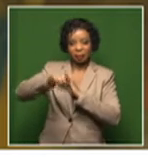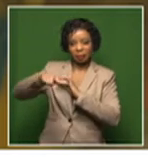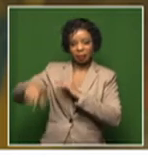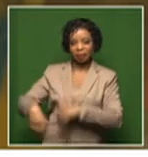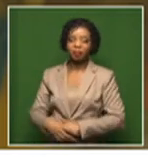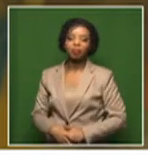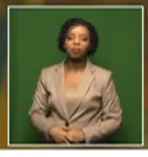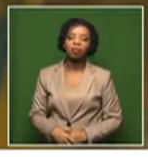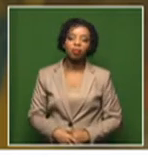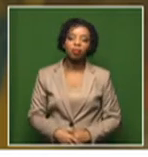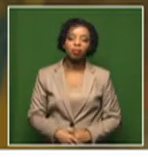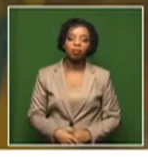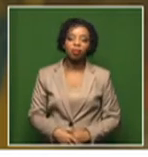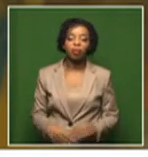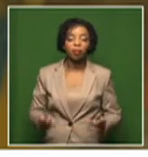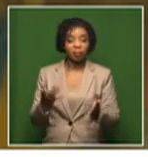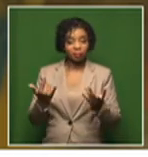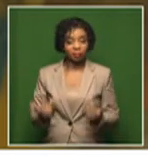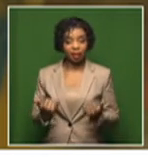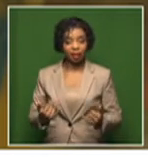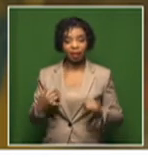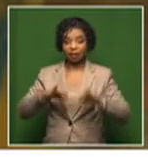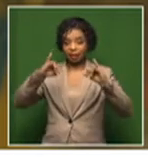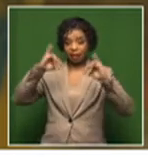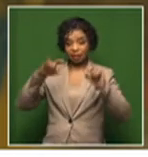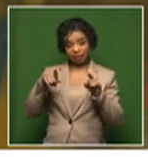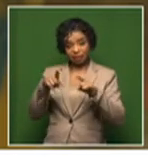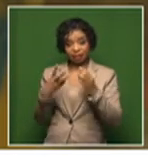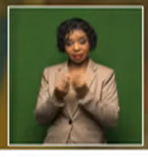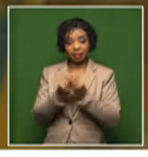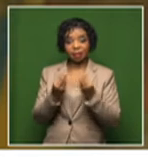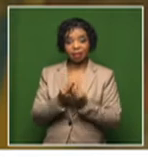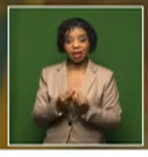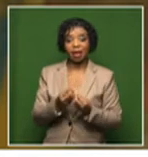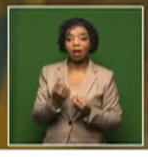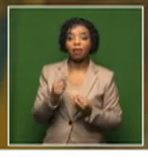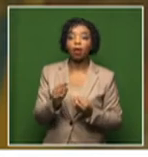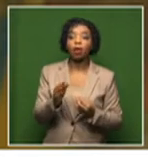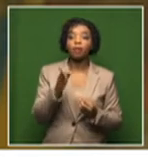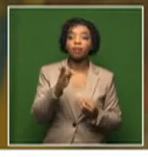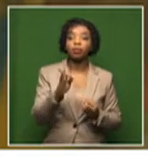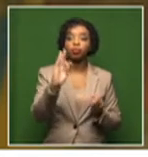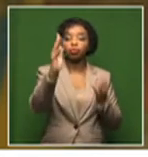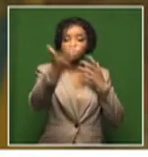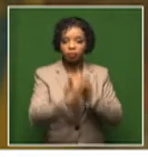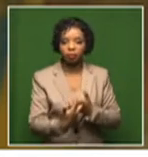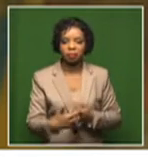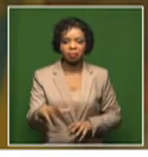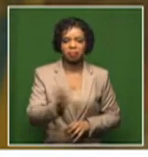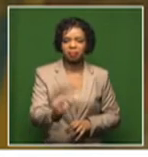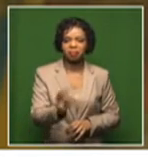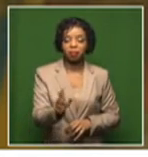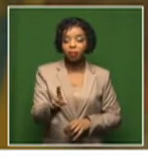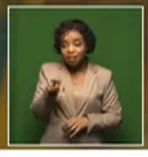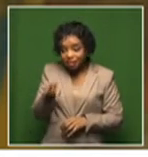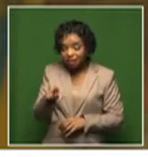The current crisis is not something that is coming in the future. You must treat this as